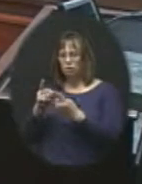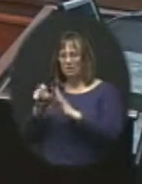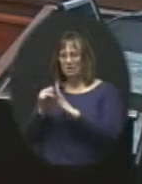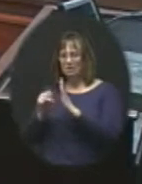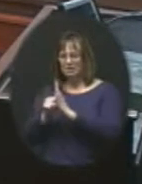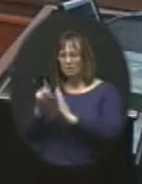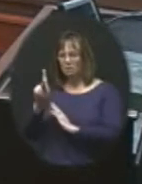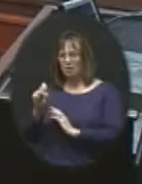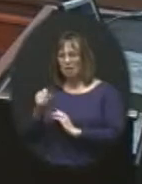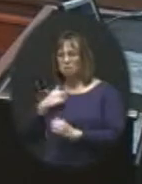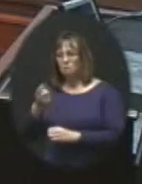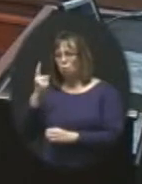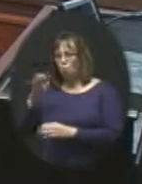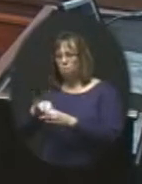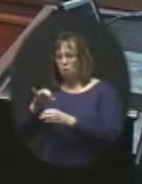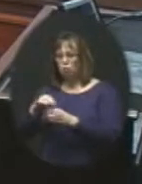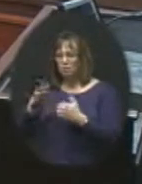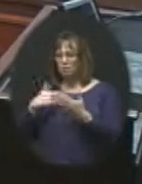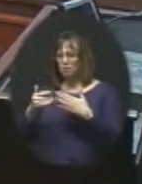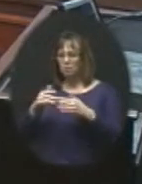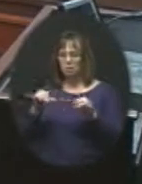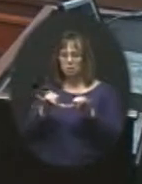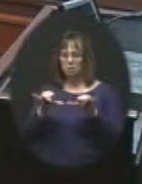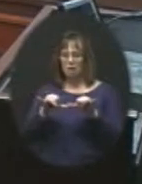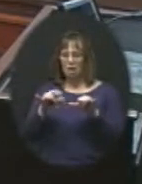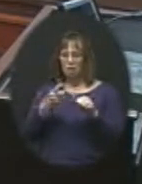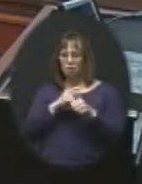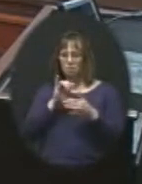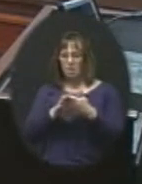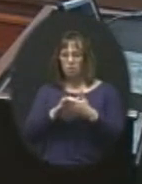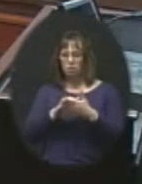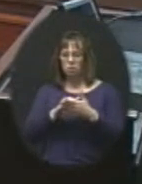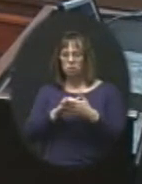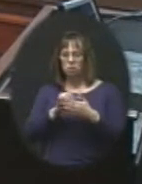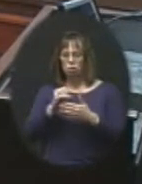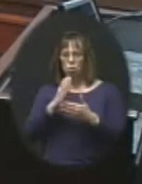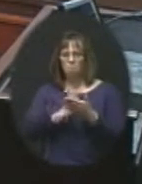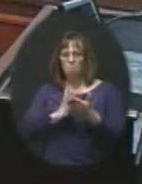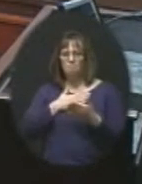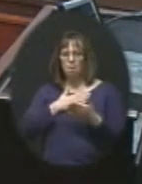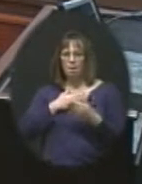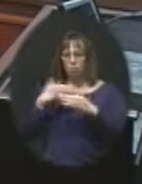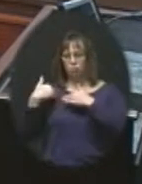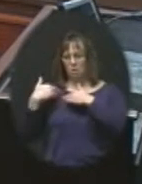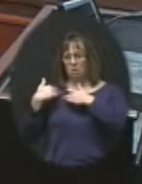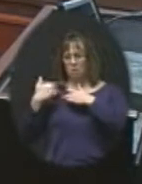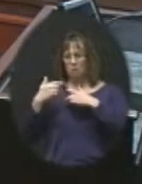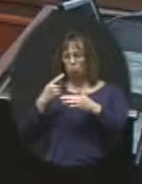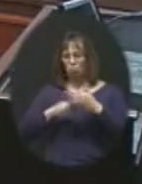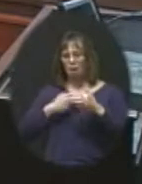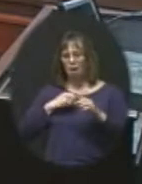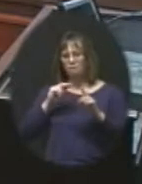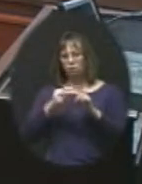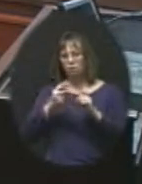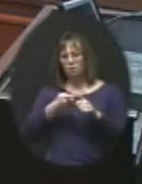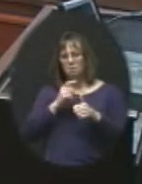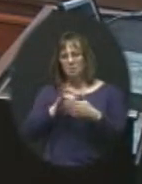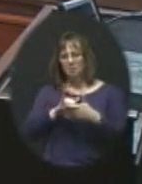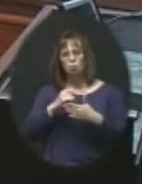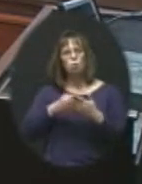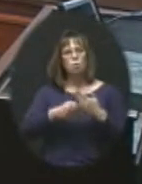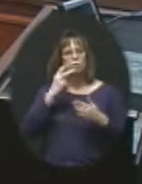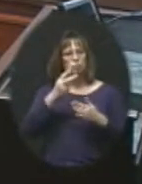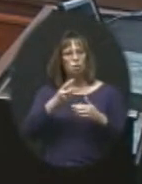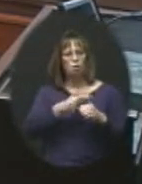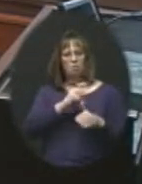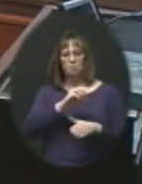have one vote. OK, so it doesn't matter the size from that standpoint. So part of my responsibility, at least what I viewed from that, is saying this is what we saw